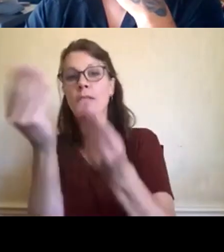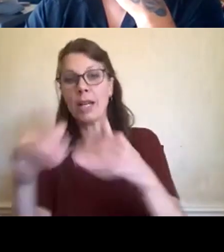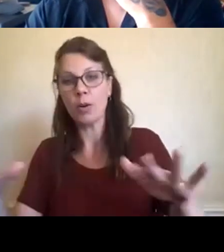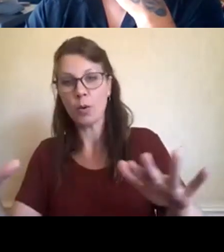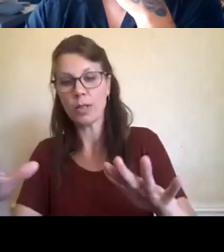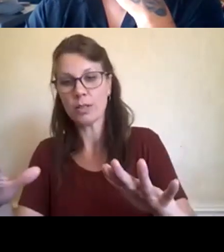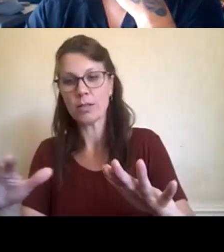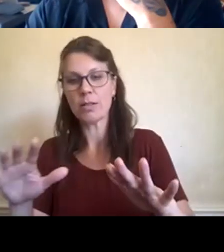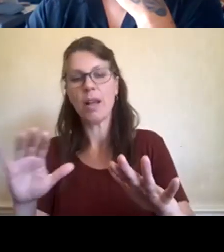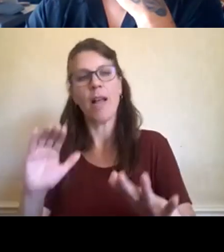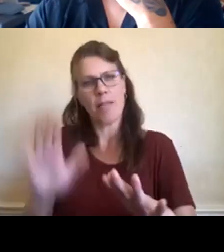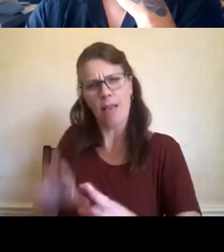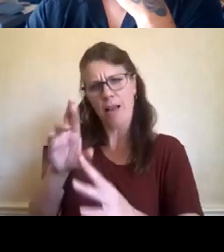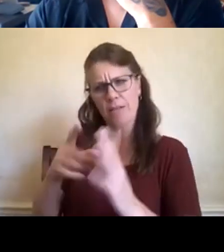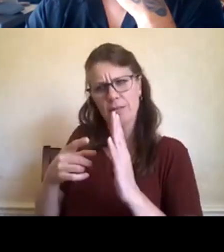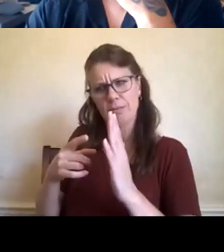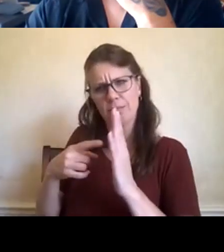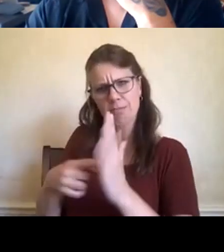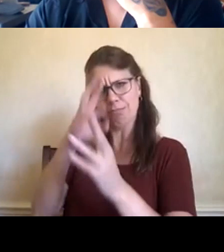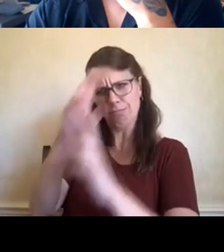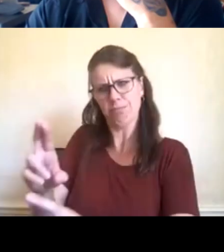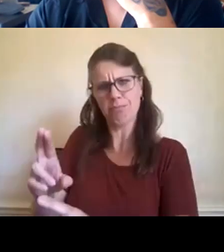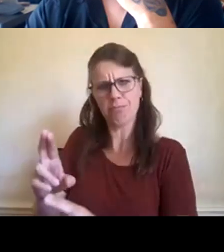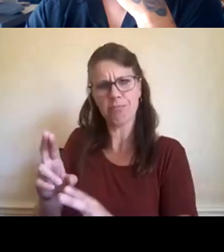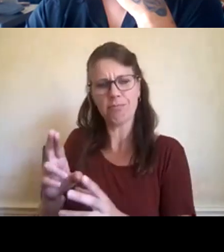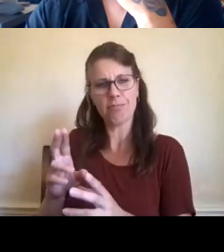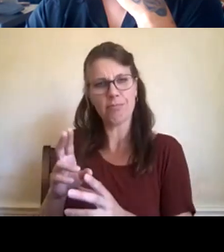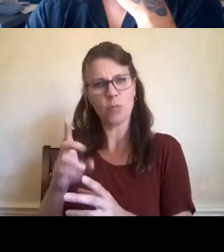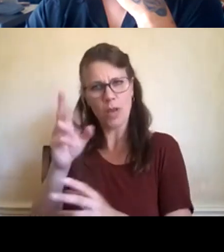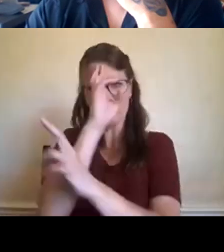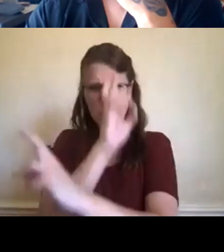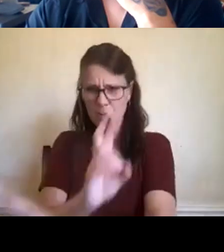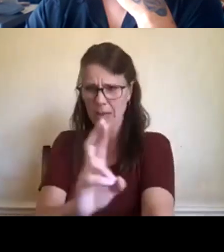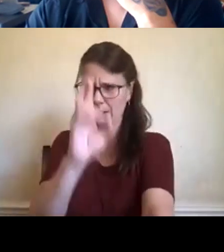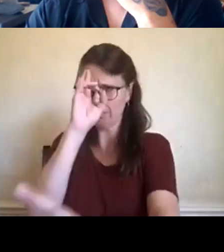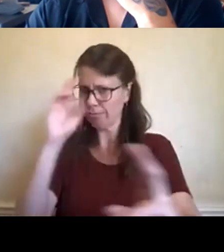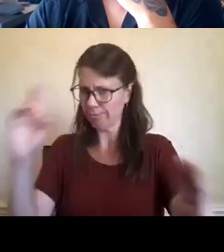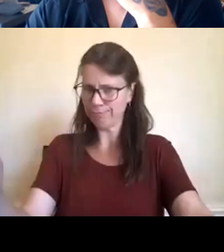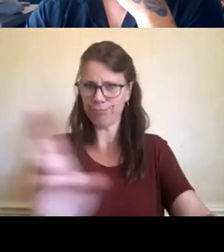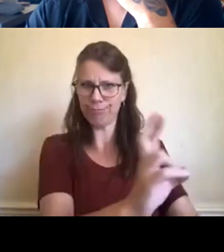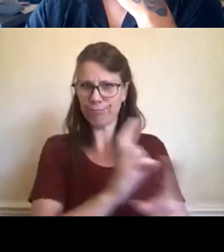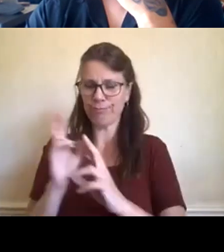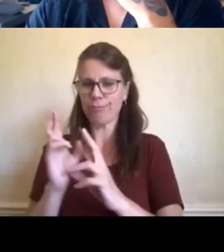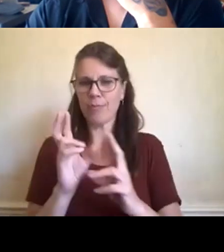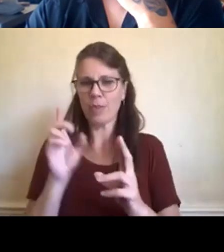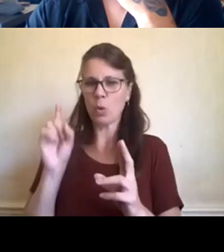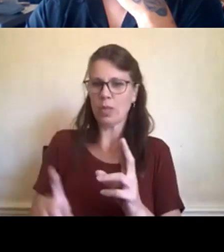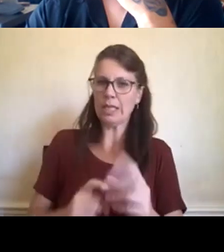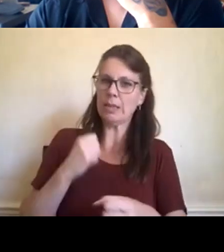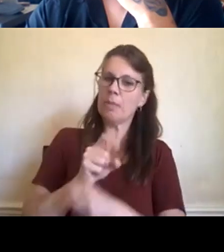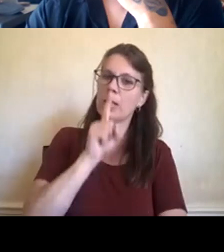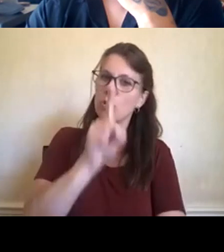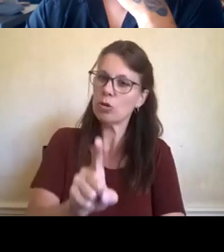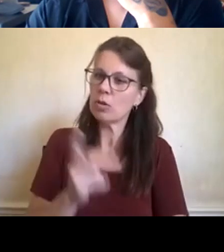a total gesture of respect. And I think that's the key. We have to respect each other. We have to hold up that indigenous voice,